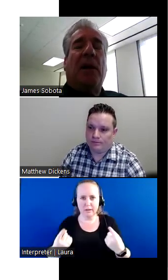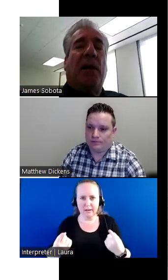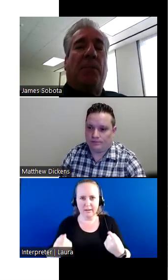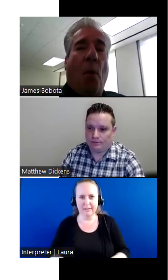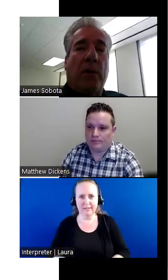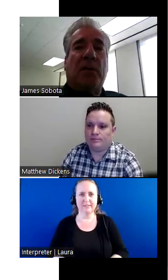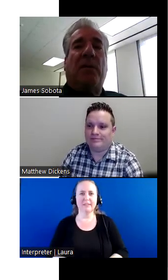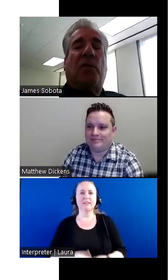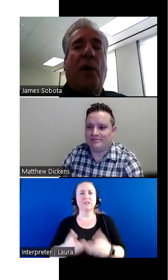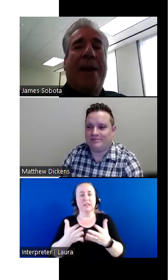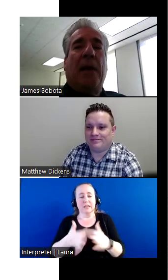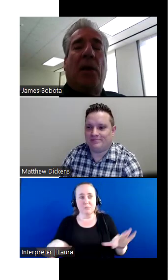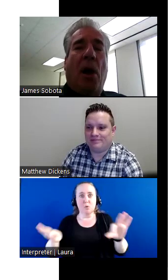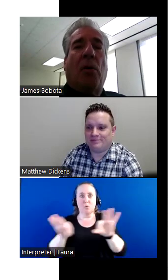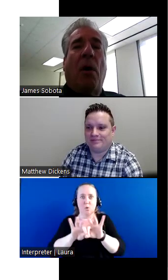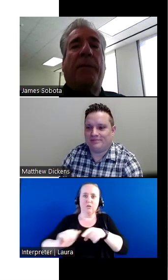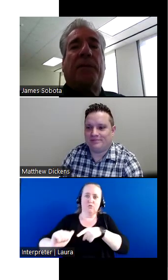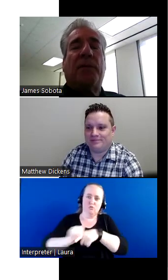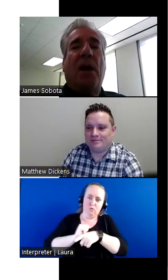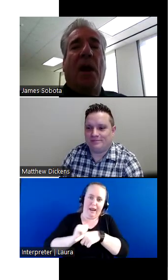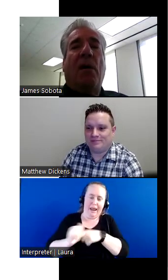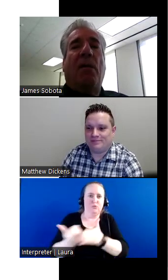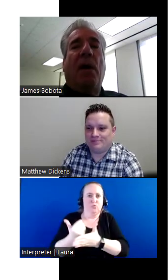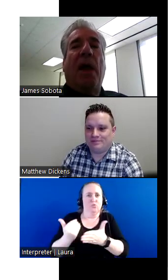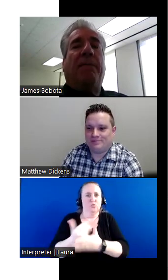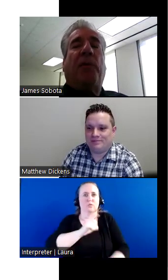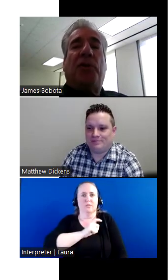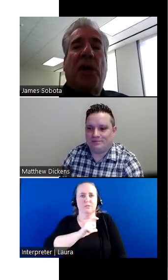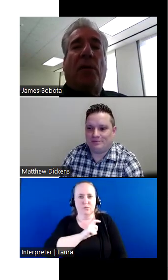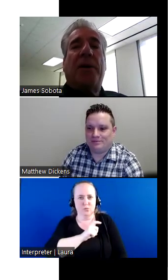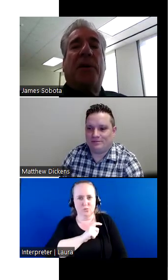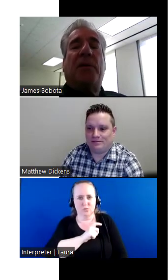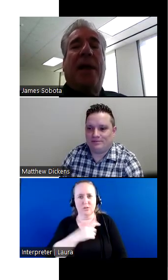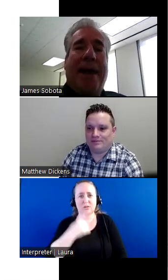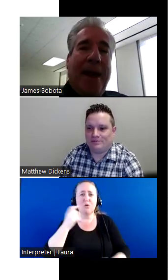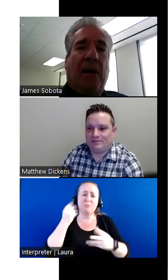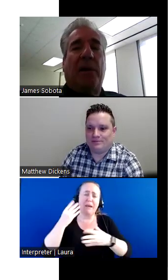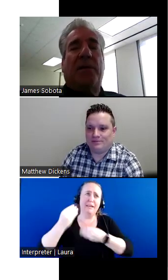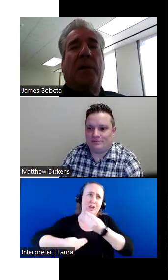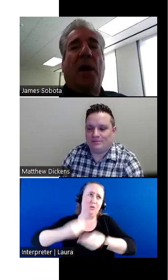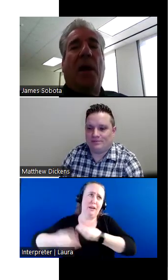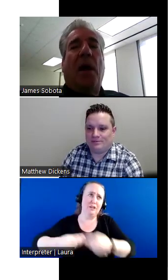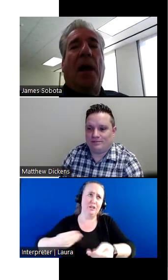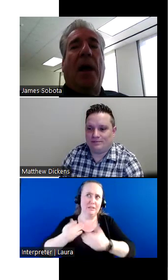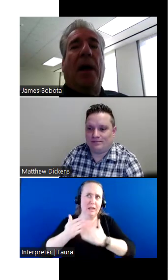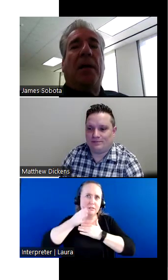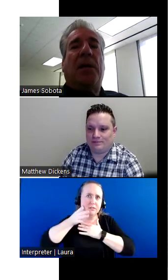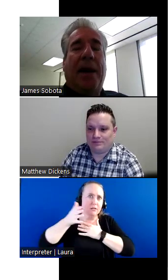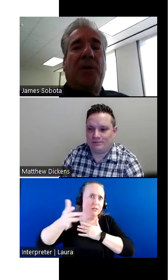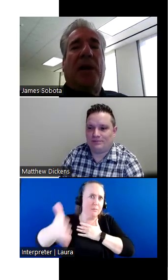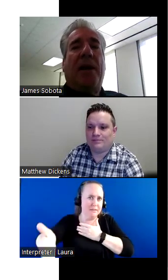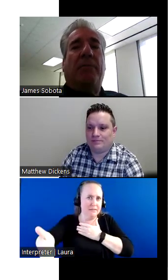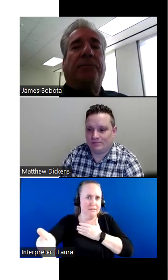And the importance of training younger officers and for generations ahead of us, uh,